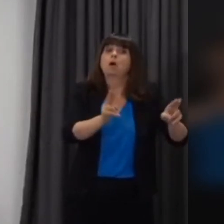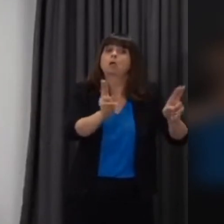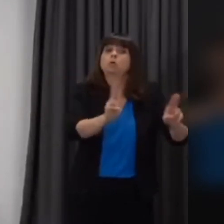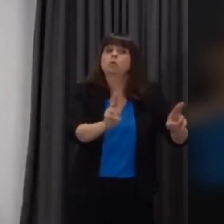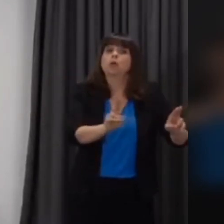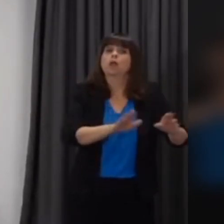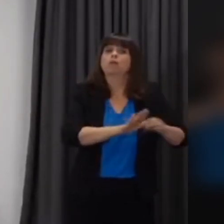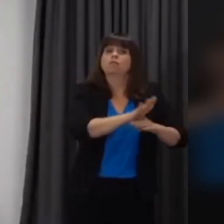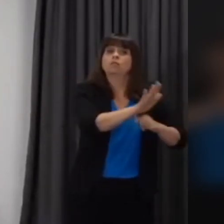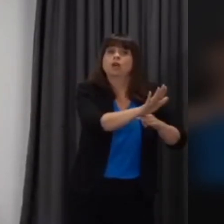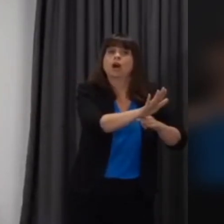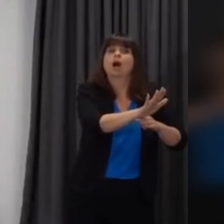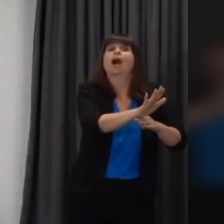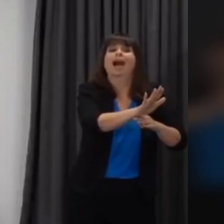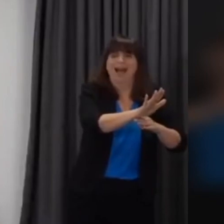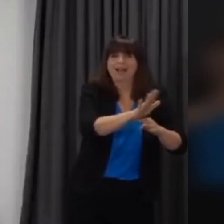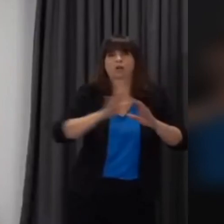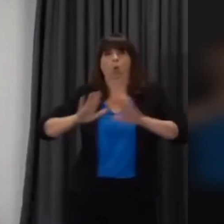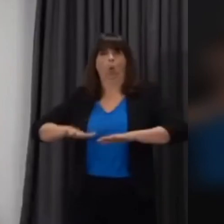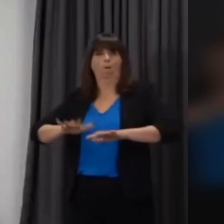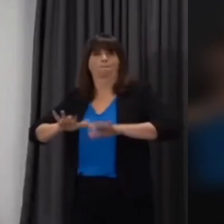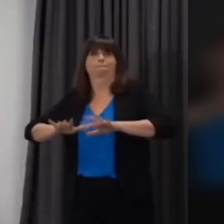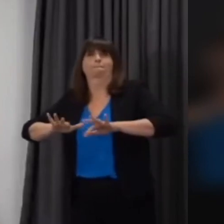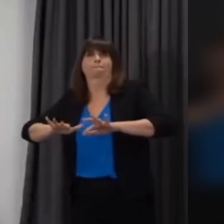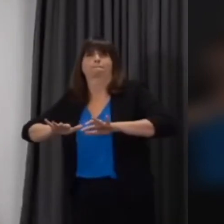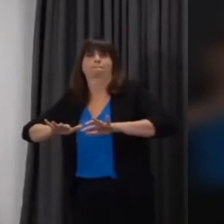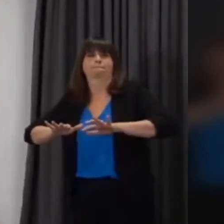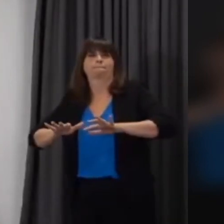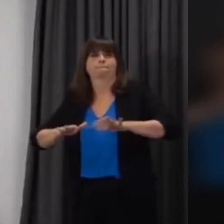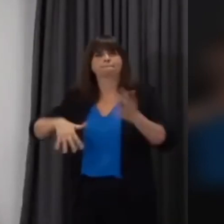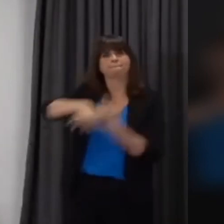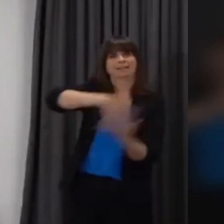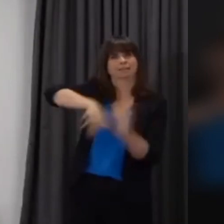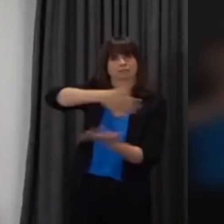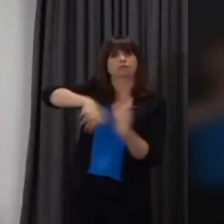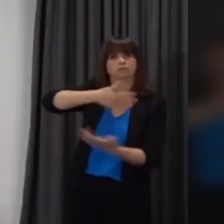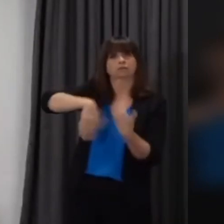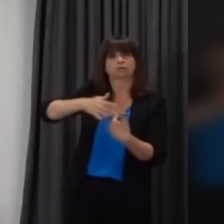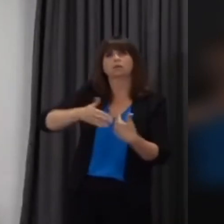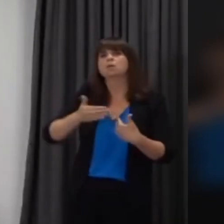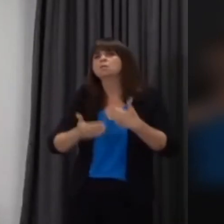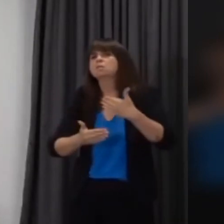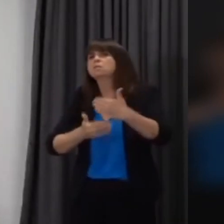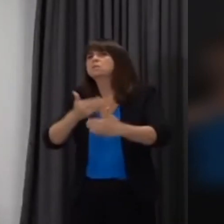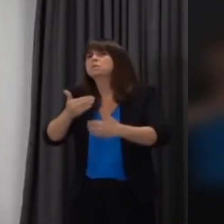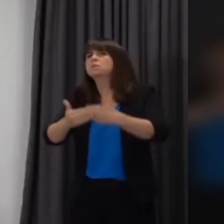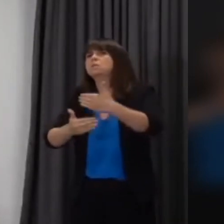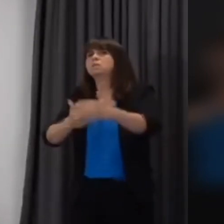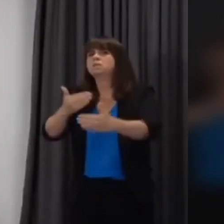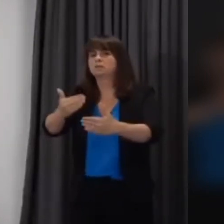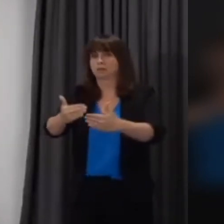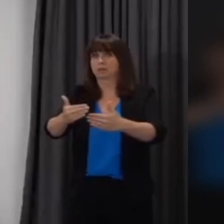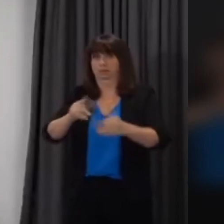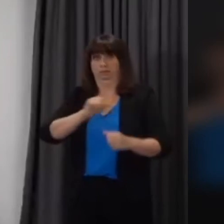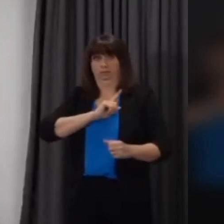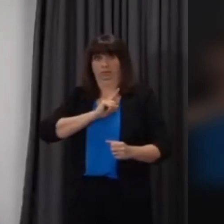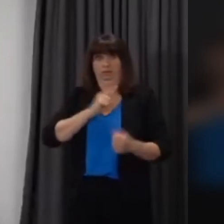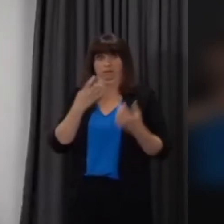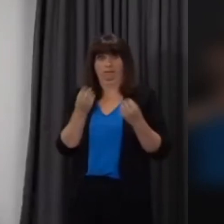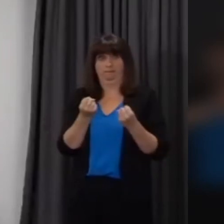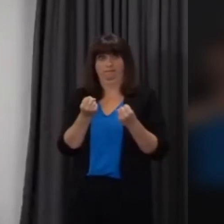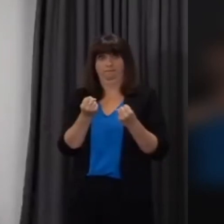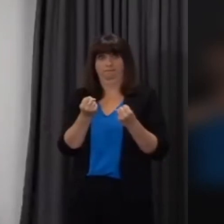learning is going to be an important part of what we continue to do and we're starting from a very good base in Wales because of our investment in the Hub